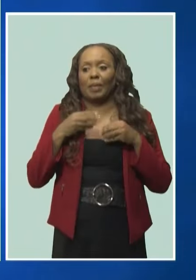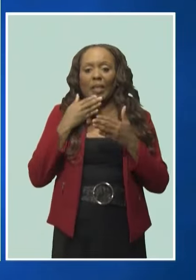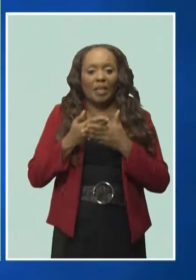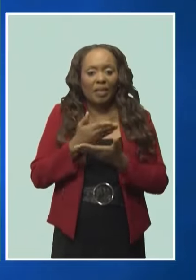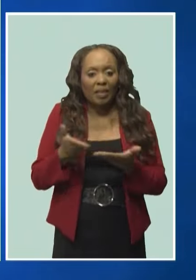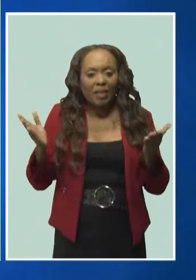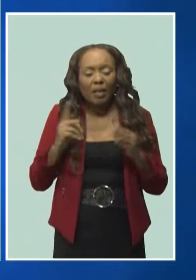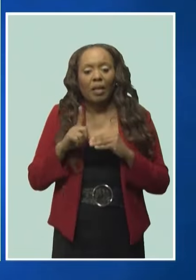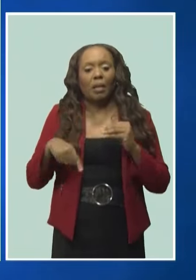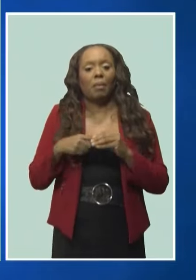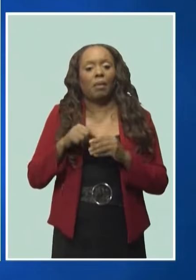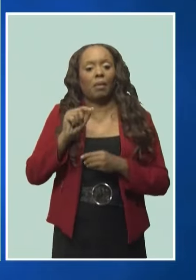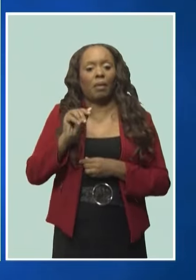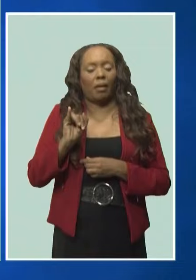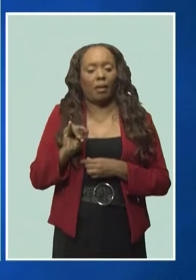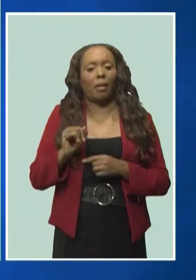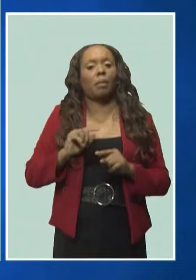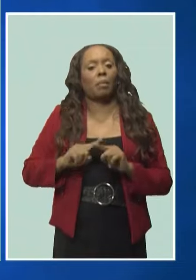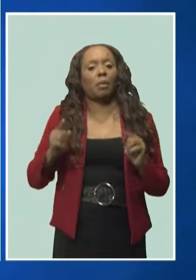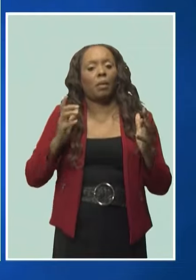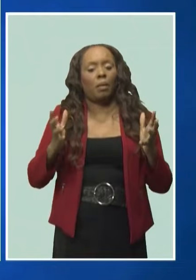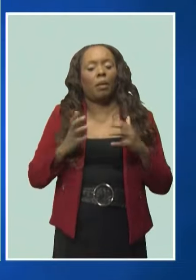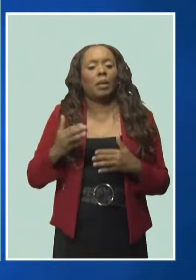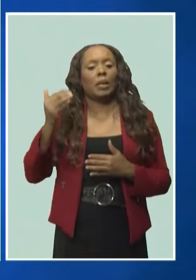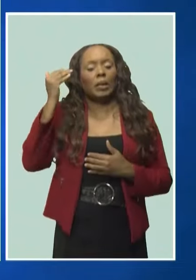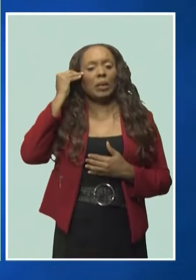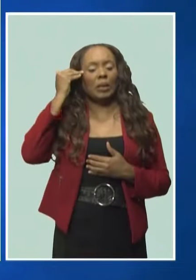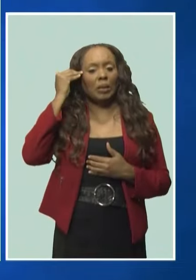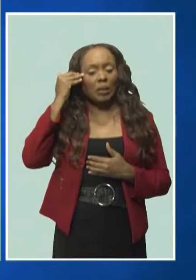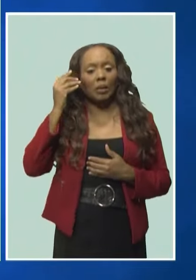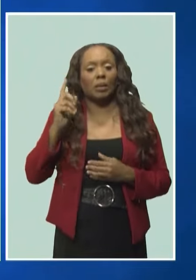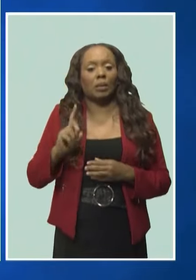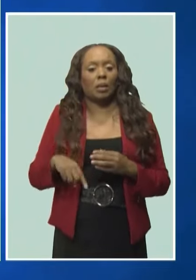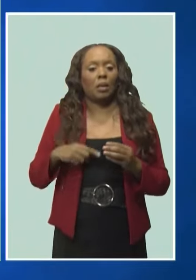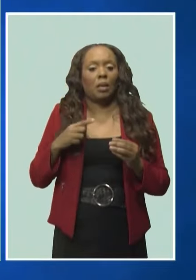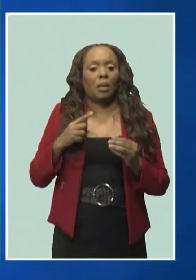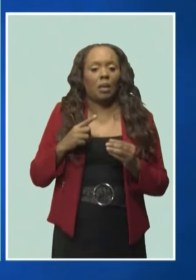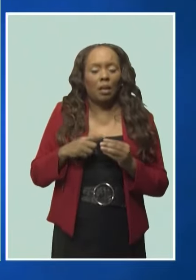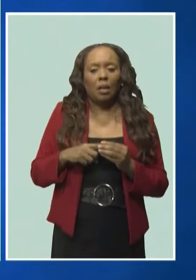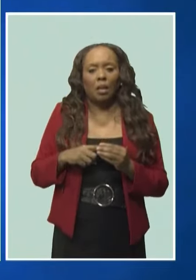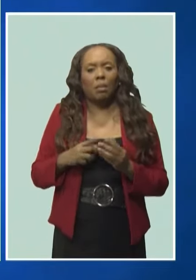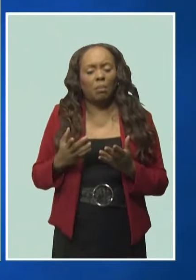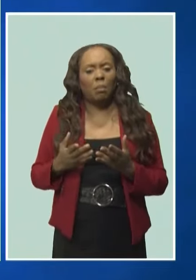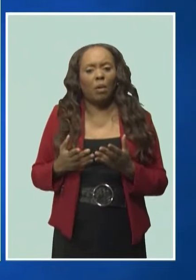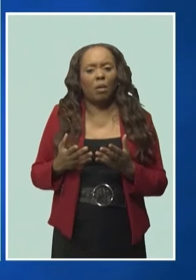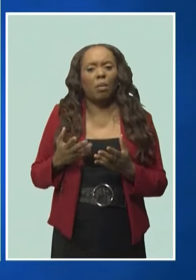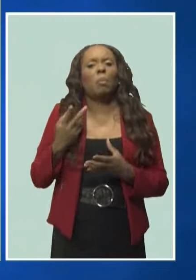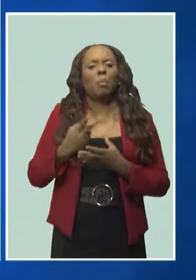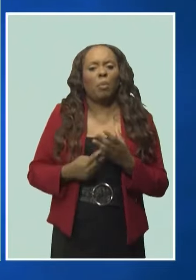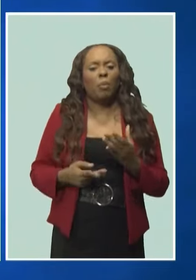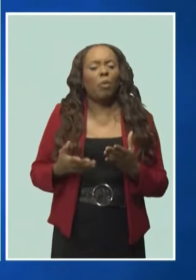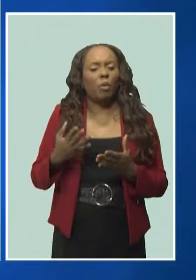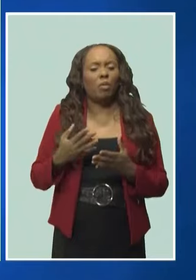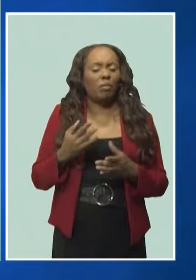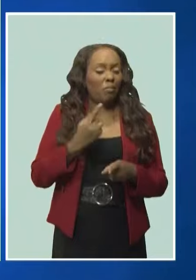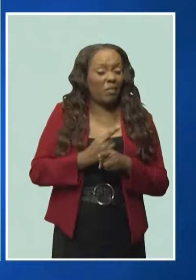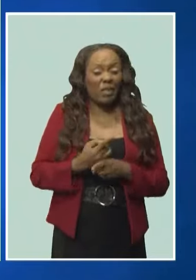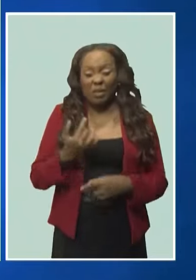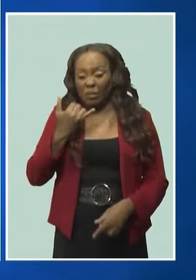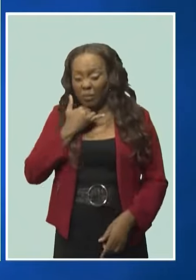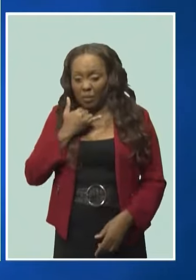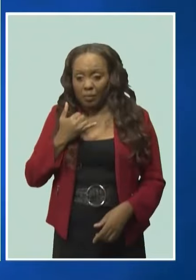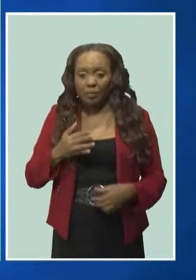intelligence, but we want to be aware of the cons regarding artificial intelligence.